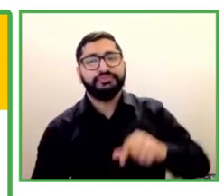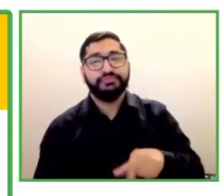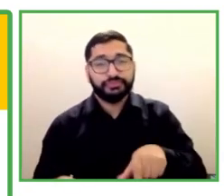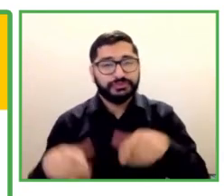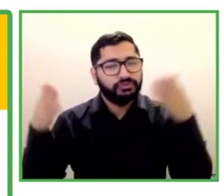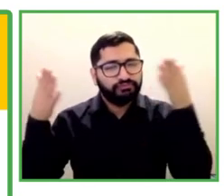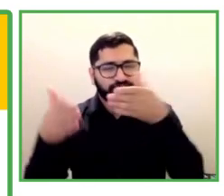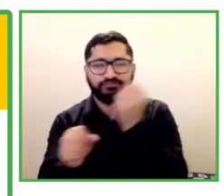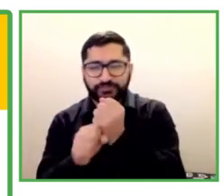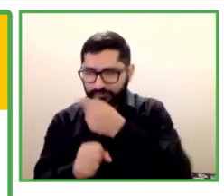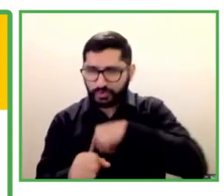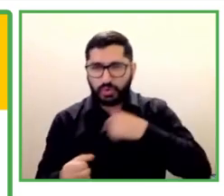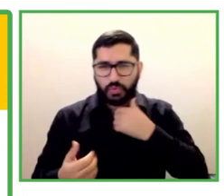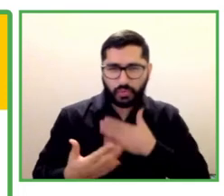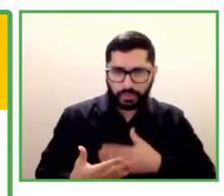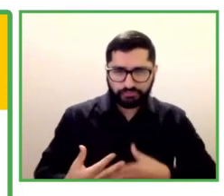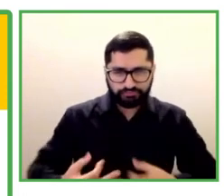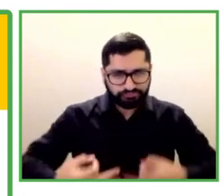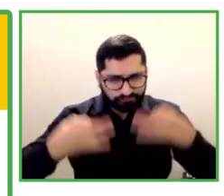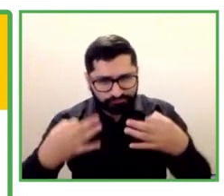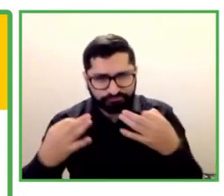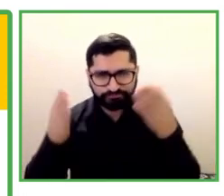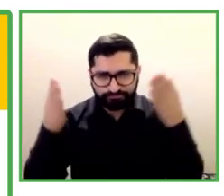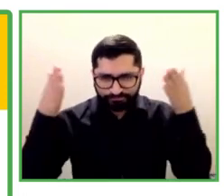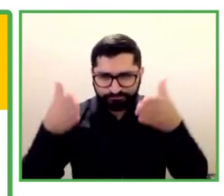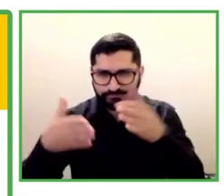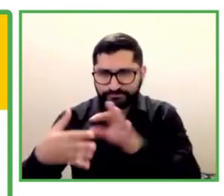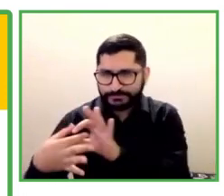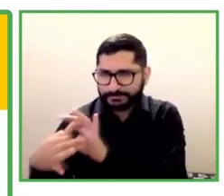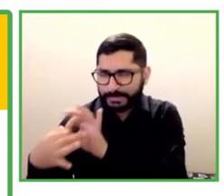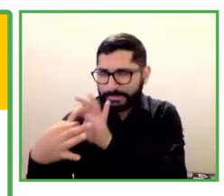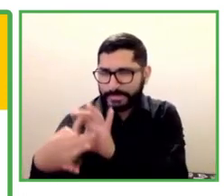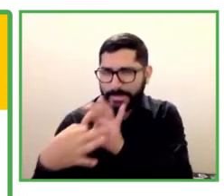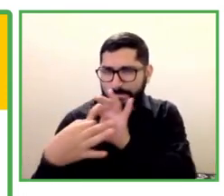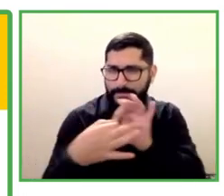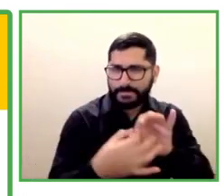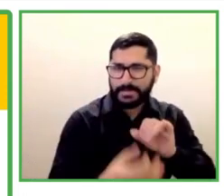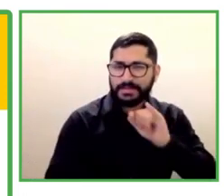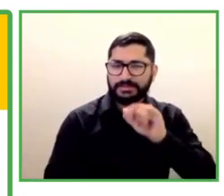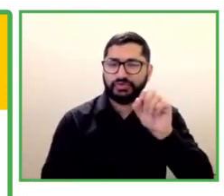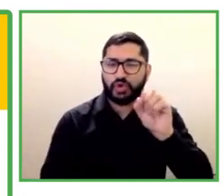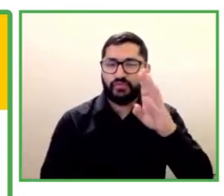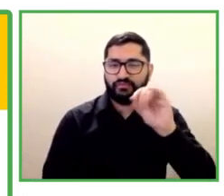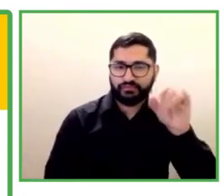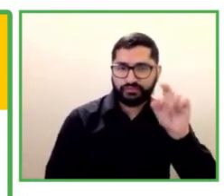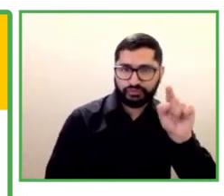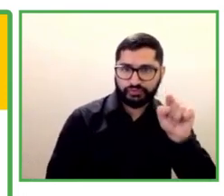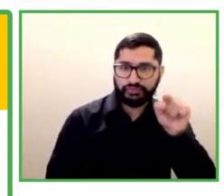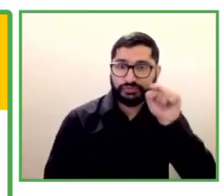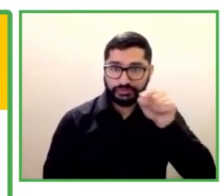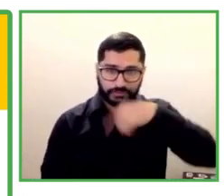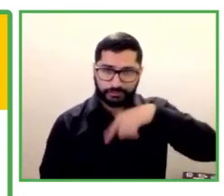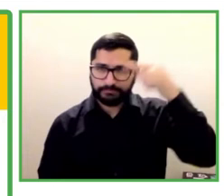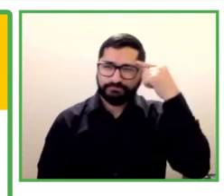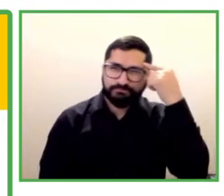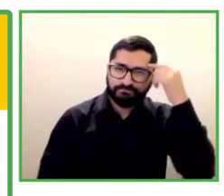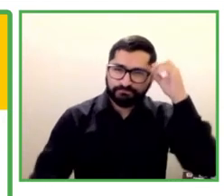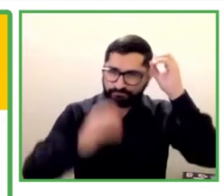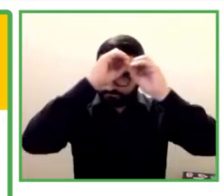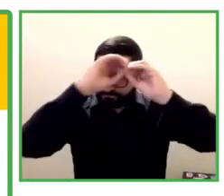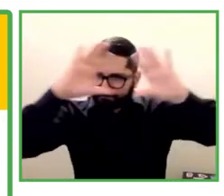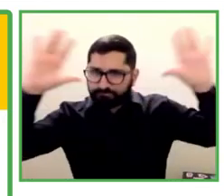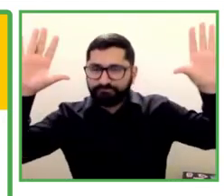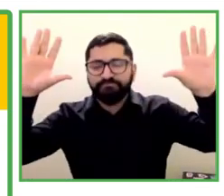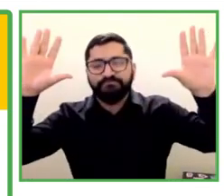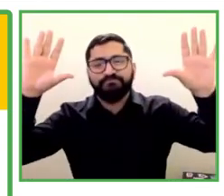What do we do? We believe that youth with disabilities need 21st century skills. So we have two